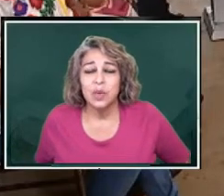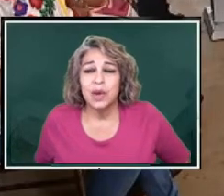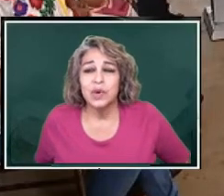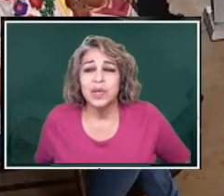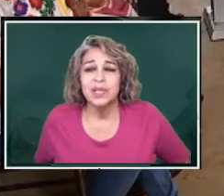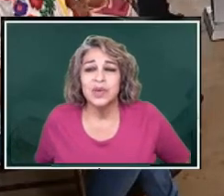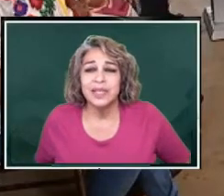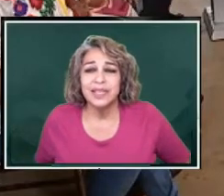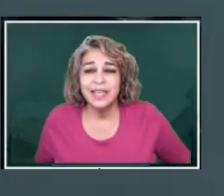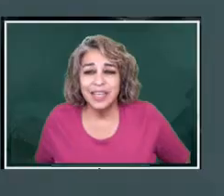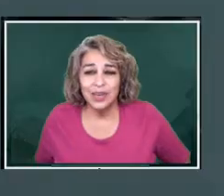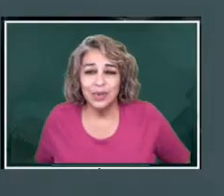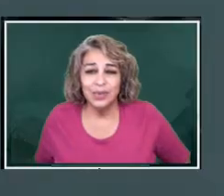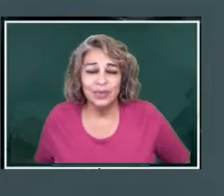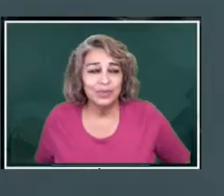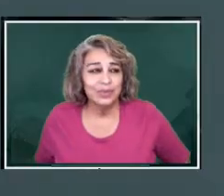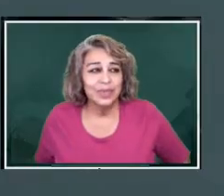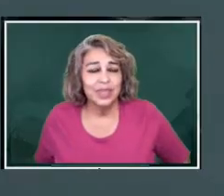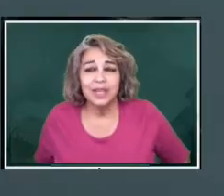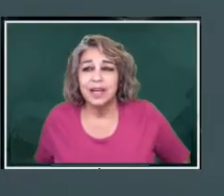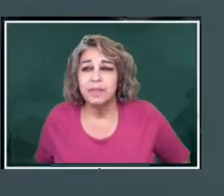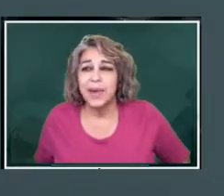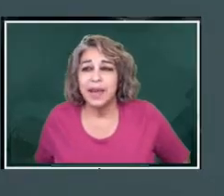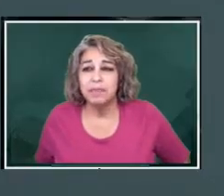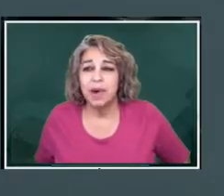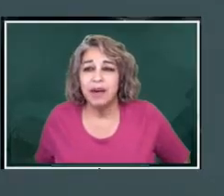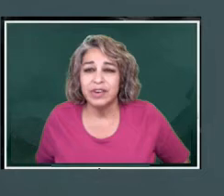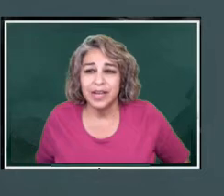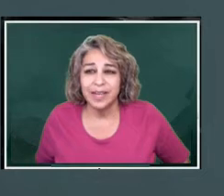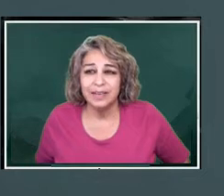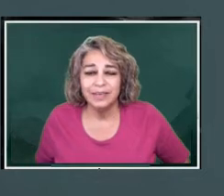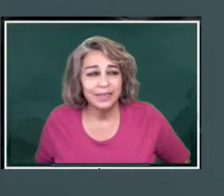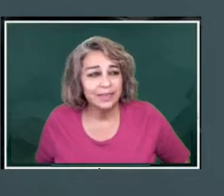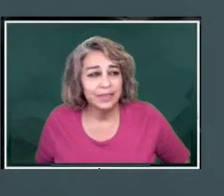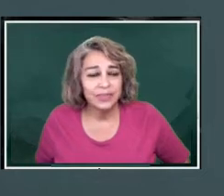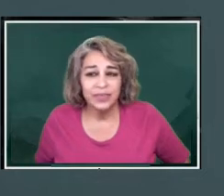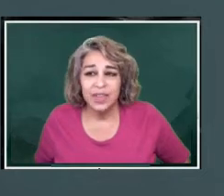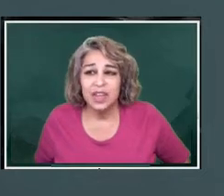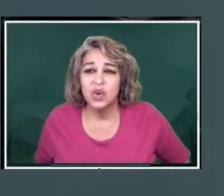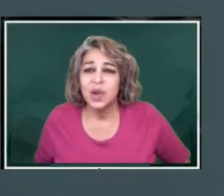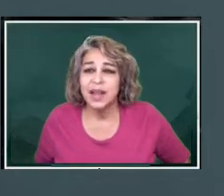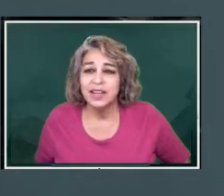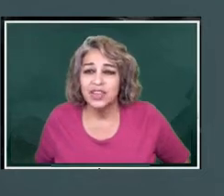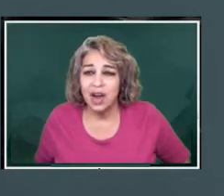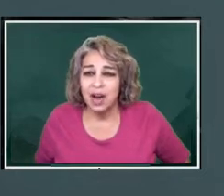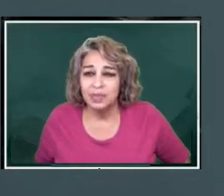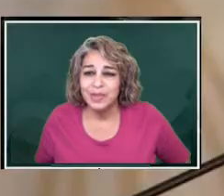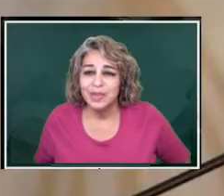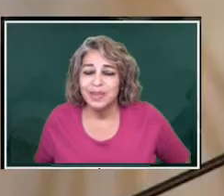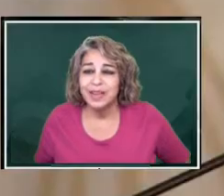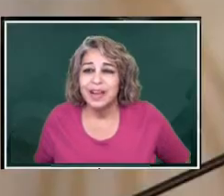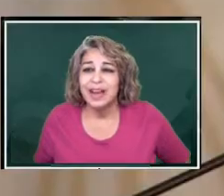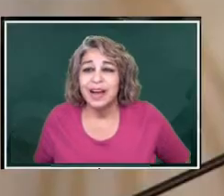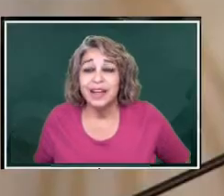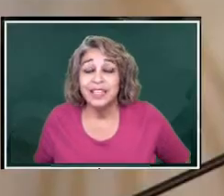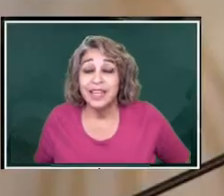We are going to continue combating poverty, creating jobs,